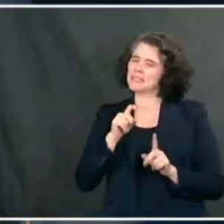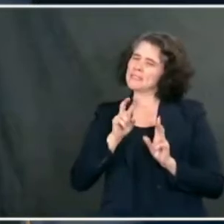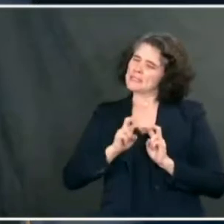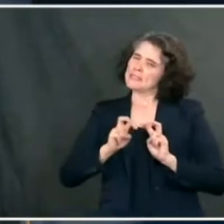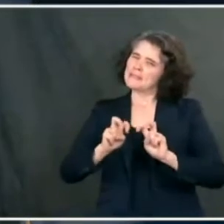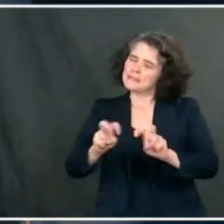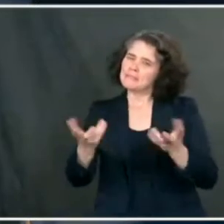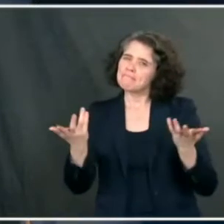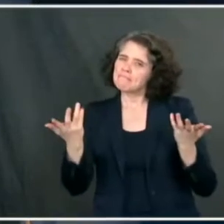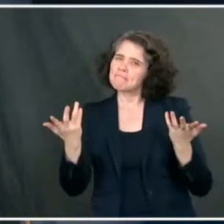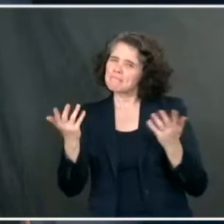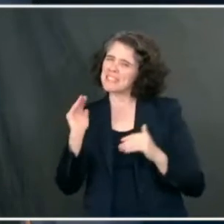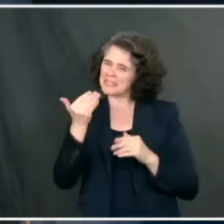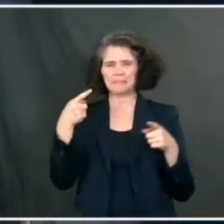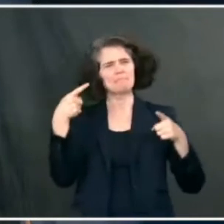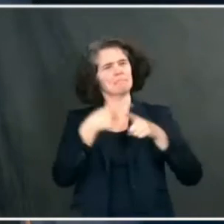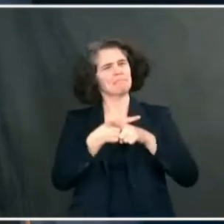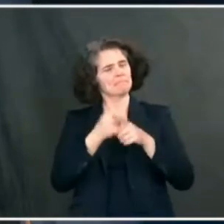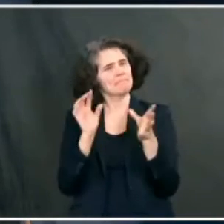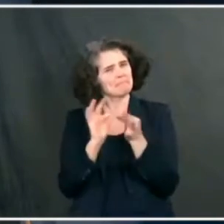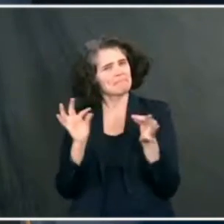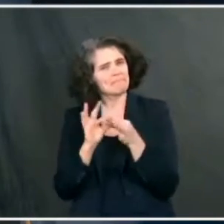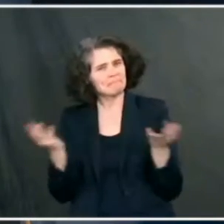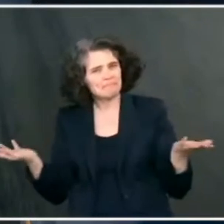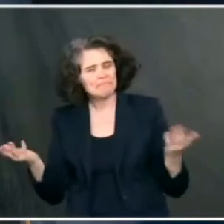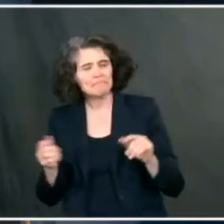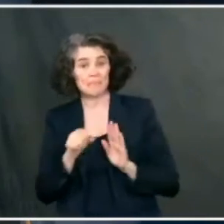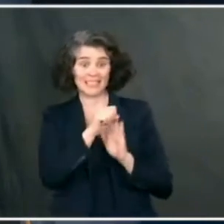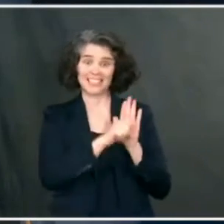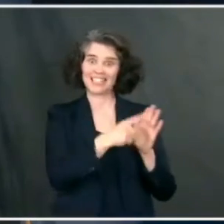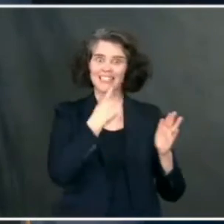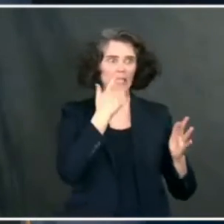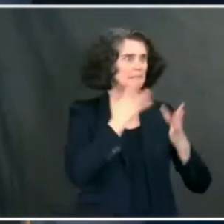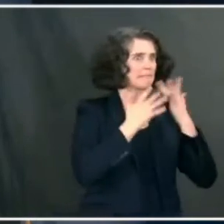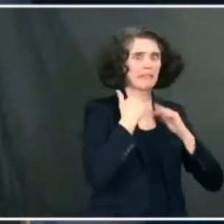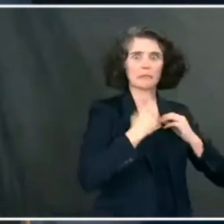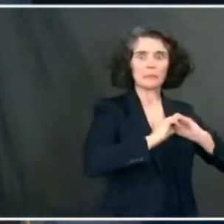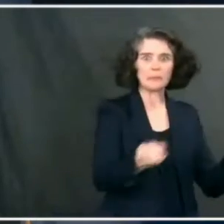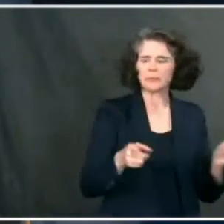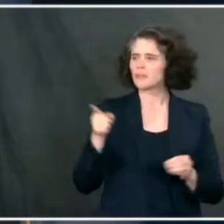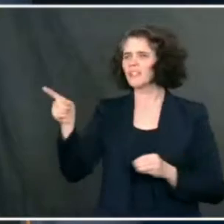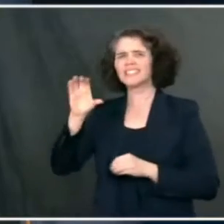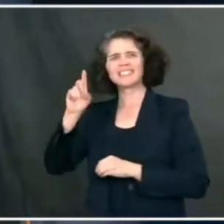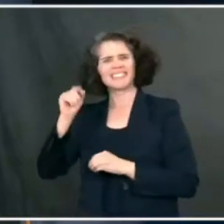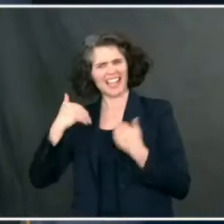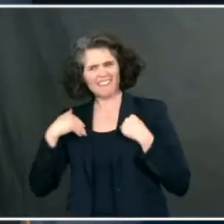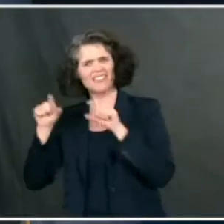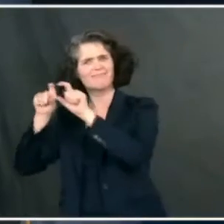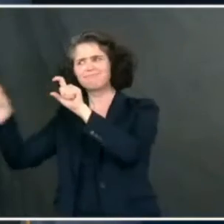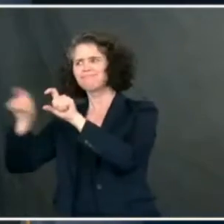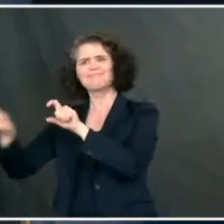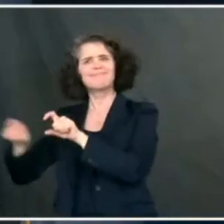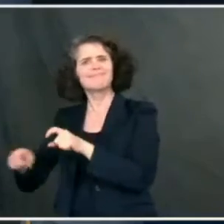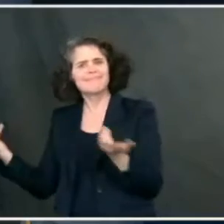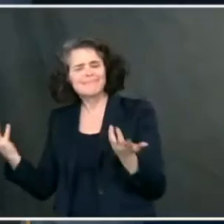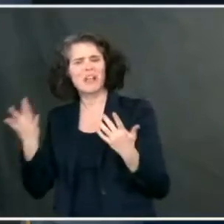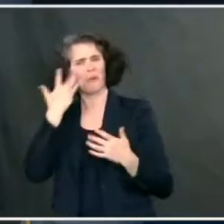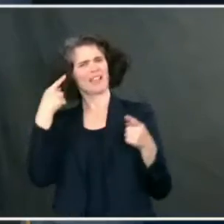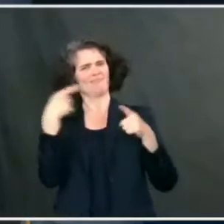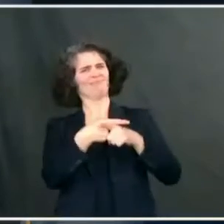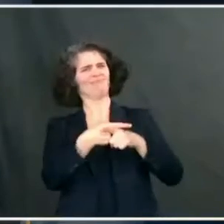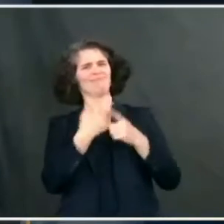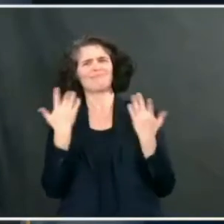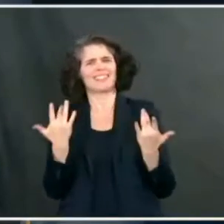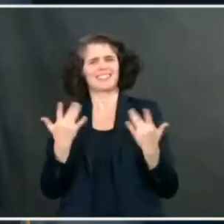because that is sort of an inconsistent discrepancy. And one of the things we want to do is to find out why that's the case. And if it is the